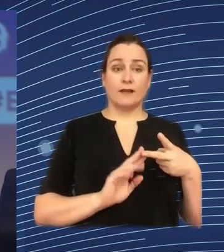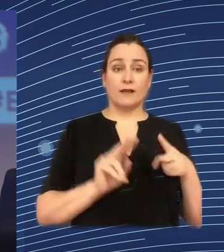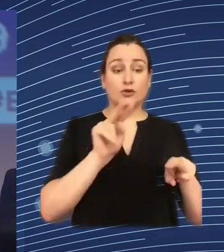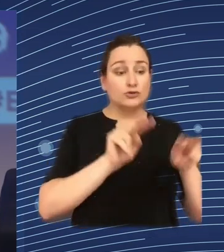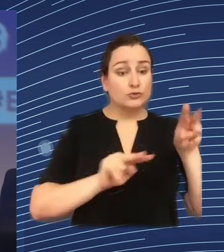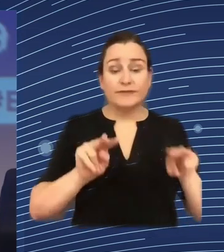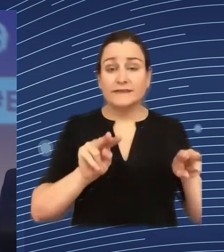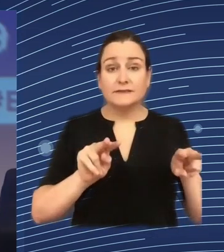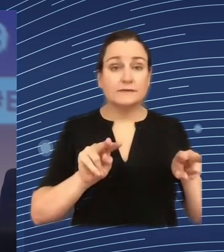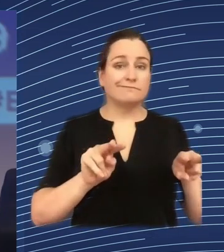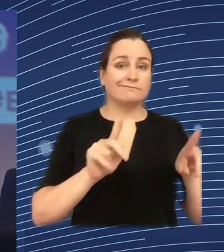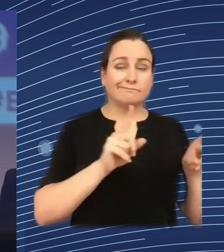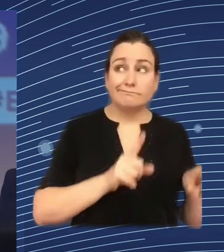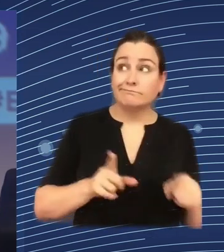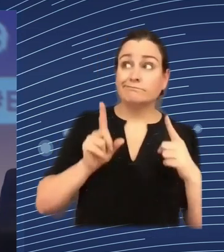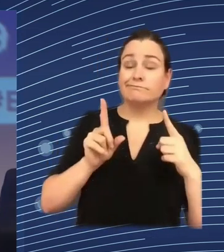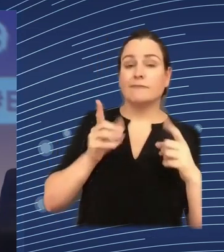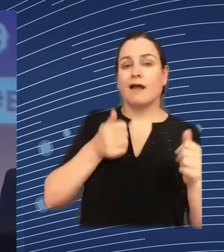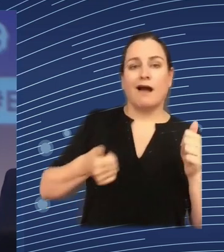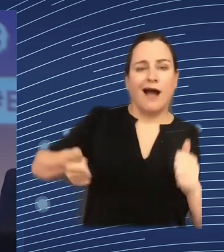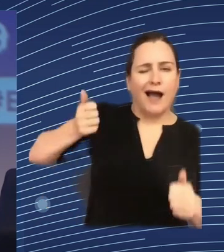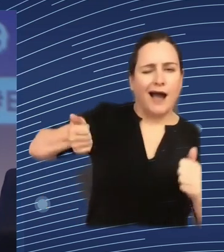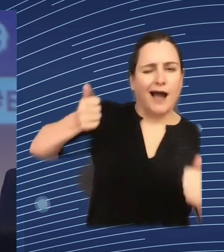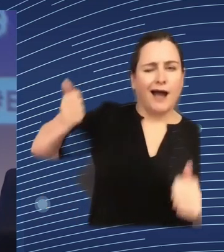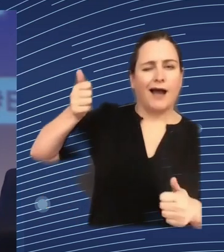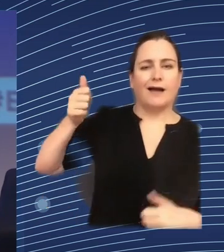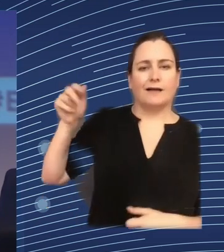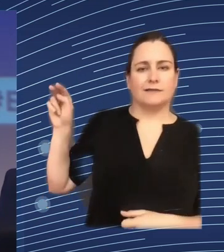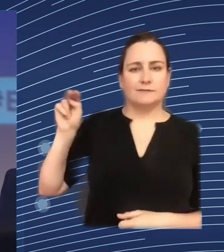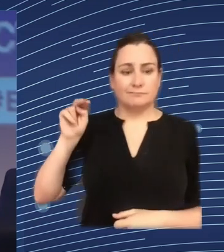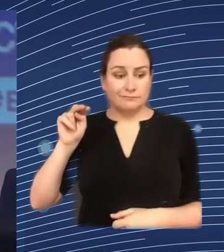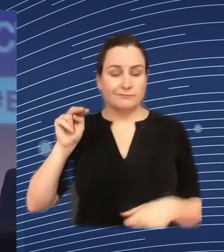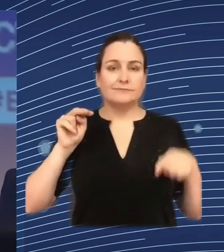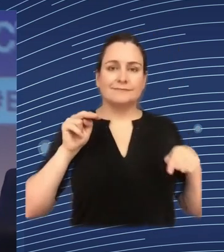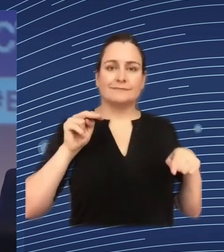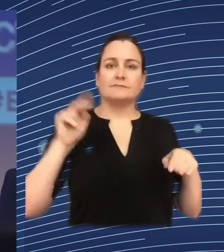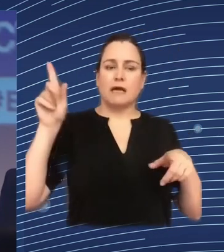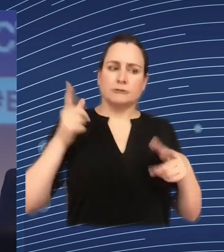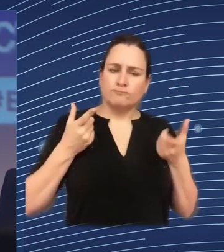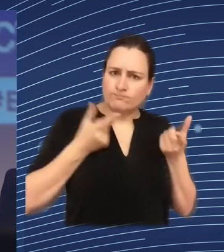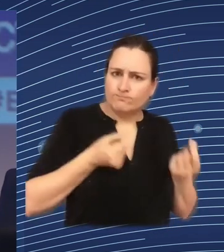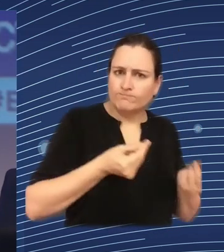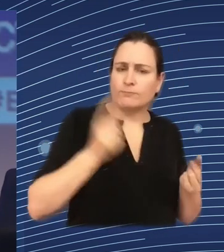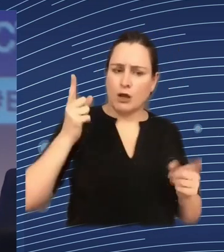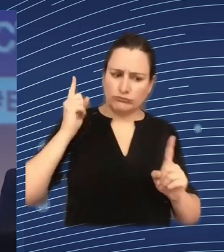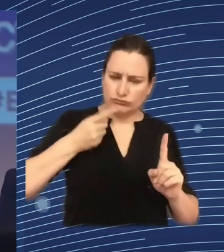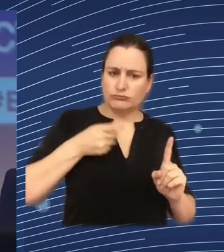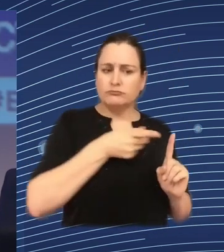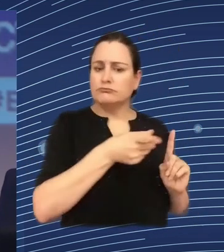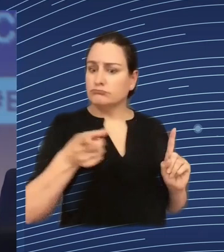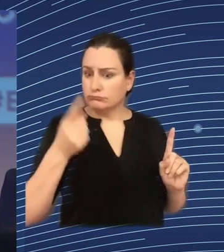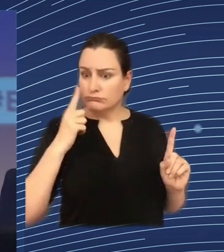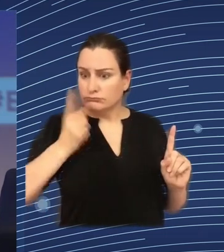legislator to enact an employee data protection act especially against the backdrop of